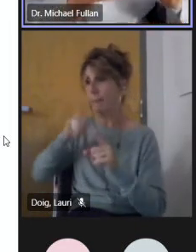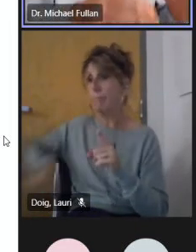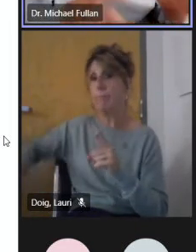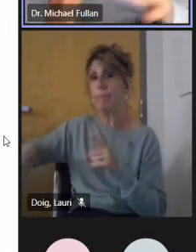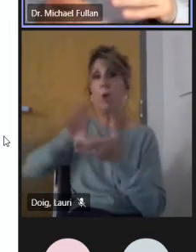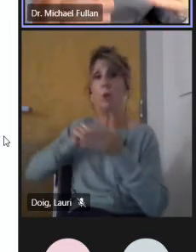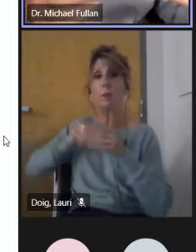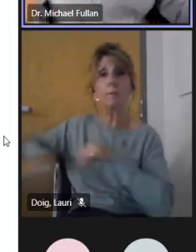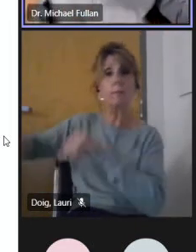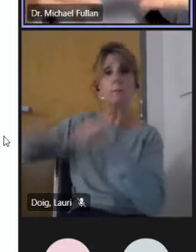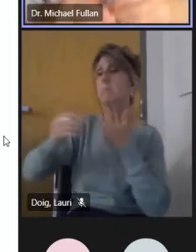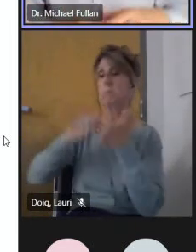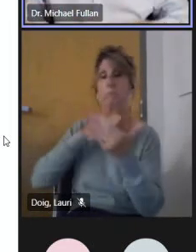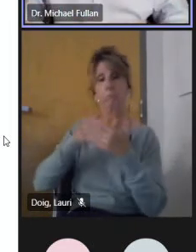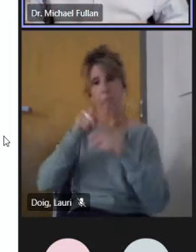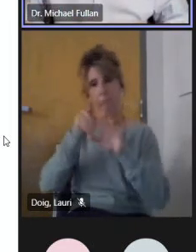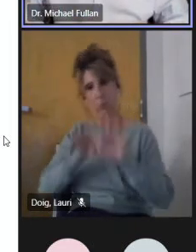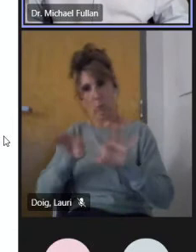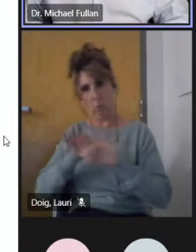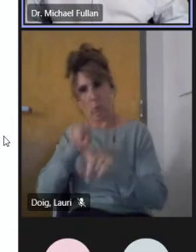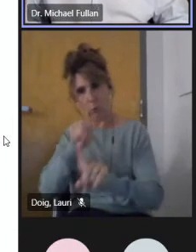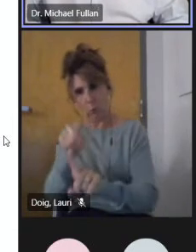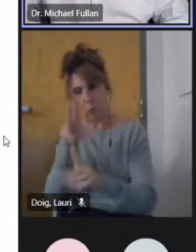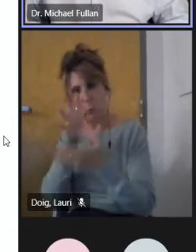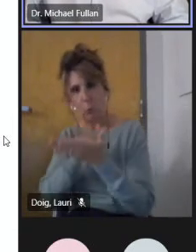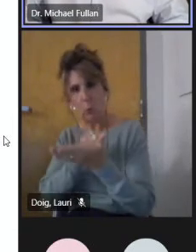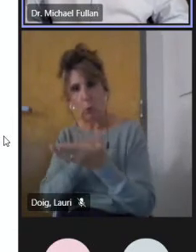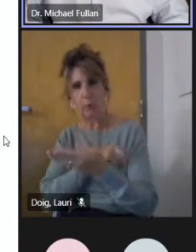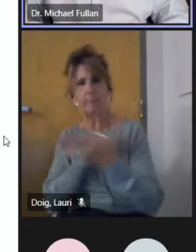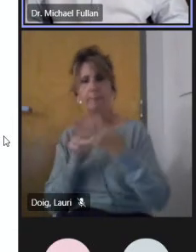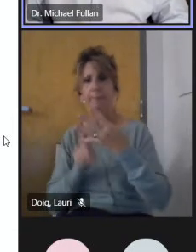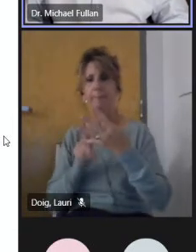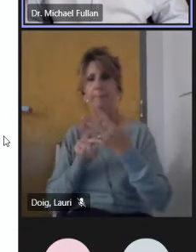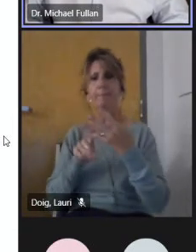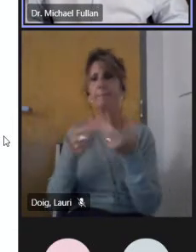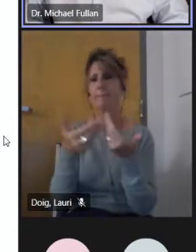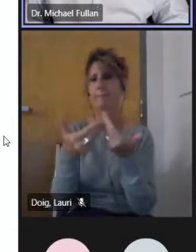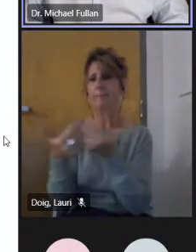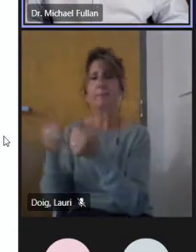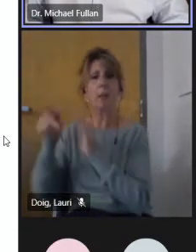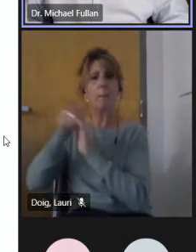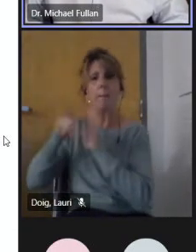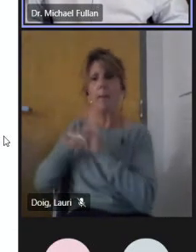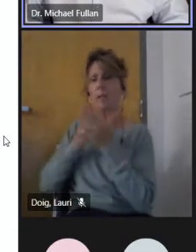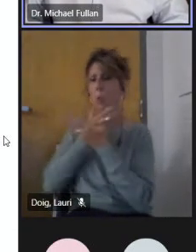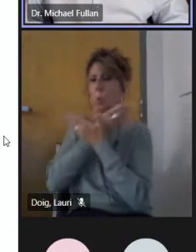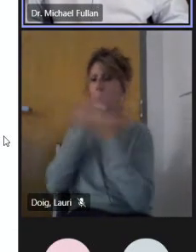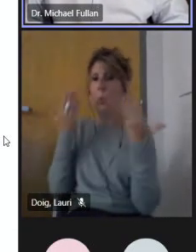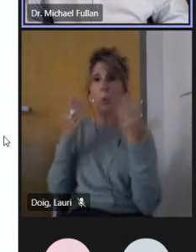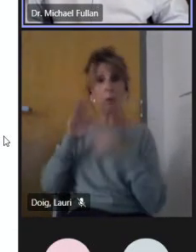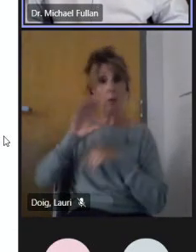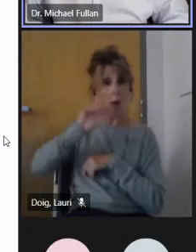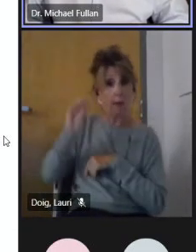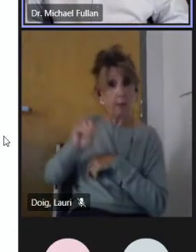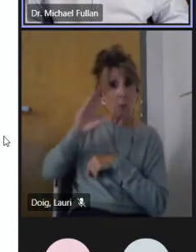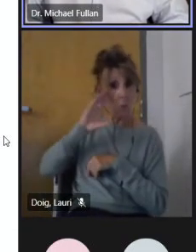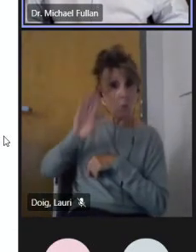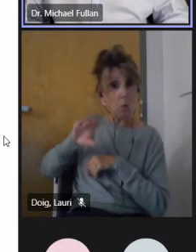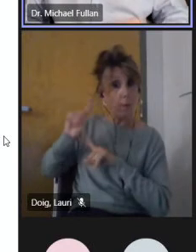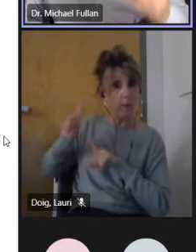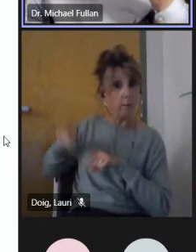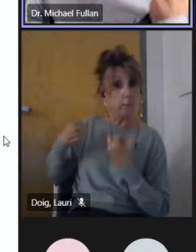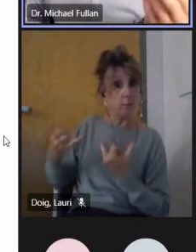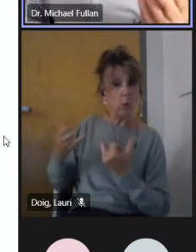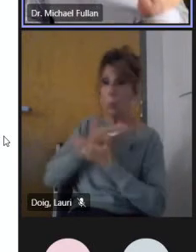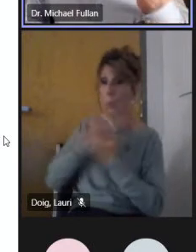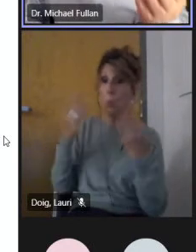of ad hoc policies or no policies at all. In Ontario, for example, now there is no education policy that I know of.